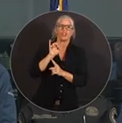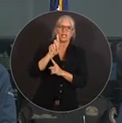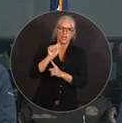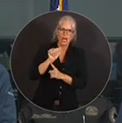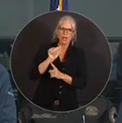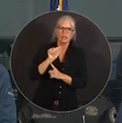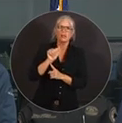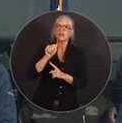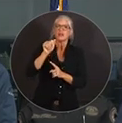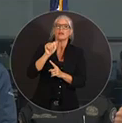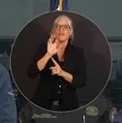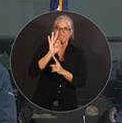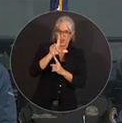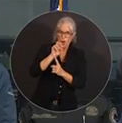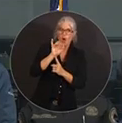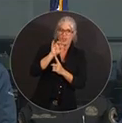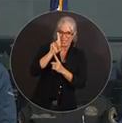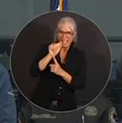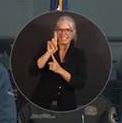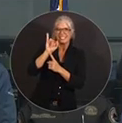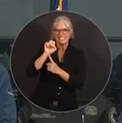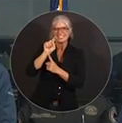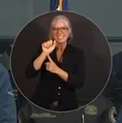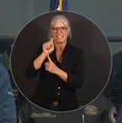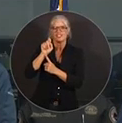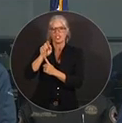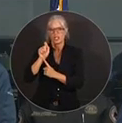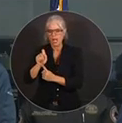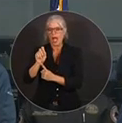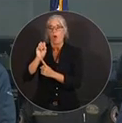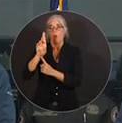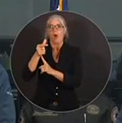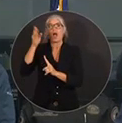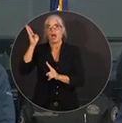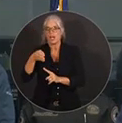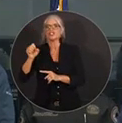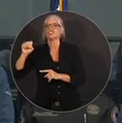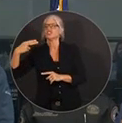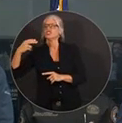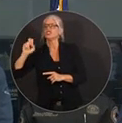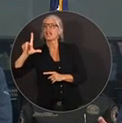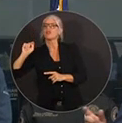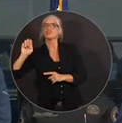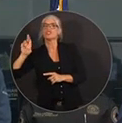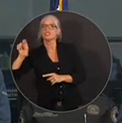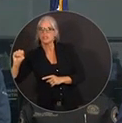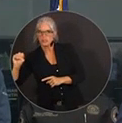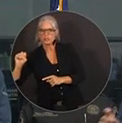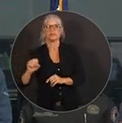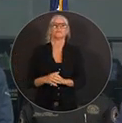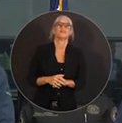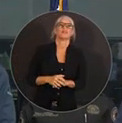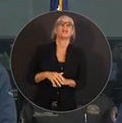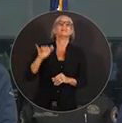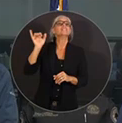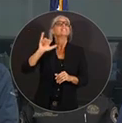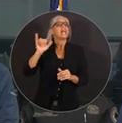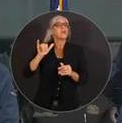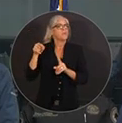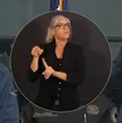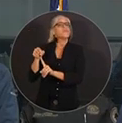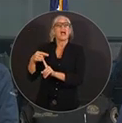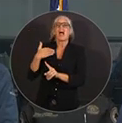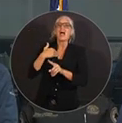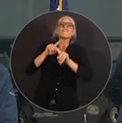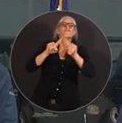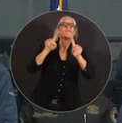sheltering, floridadisaster.org backslash shelters to have the list of shelter locations. And then for general, including sheltering, as well as other